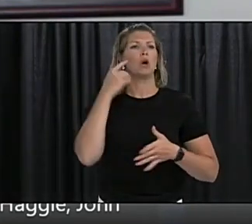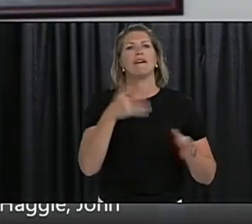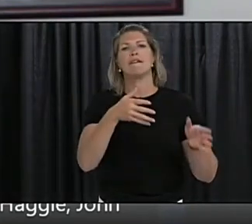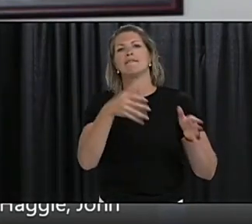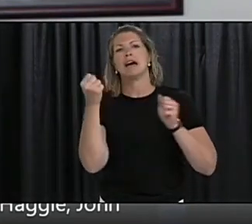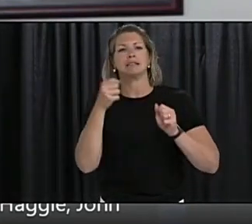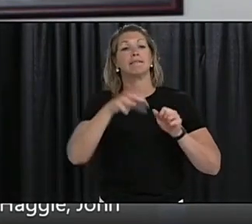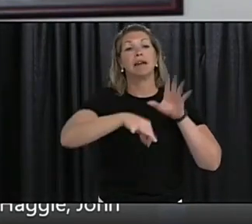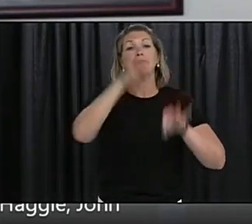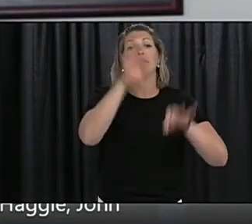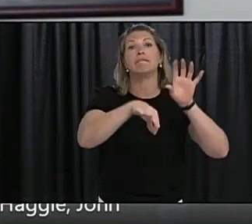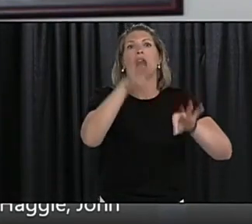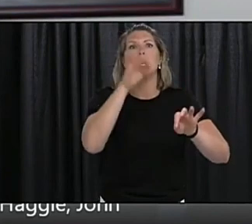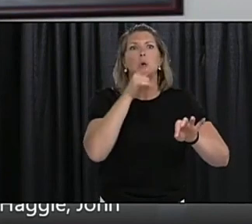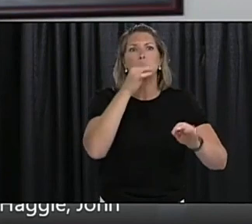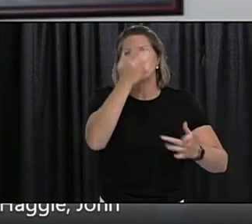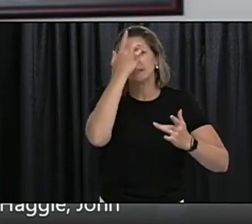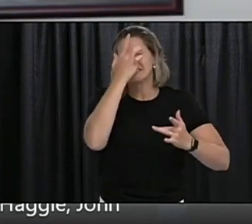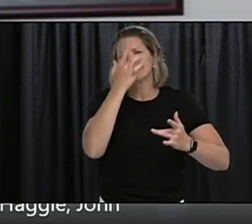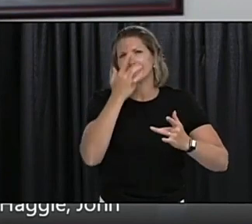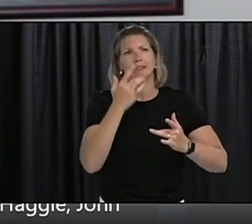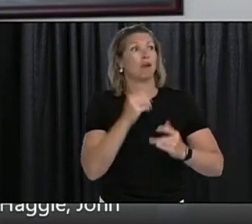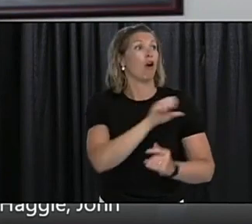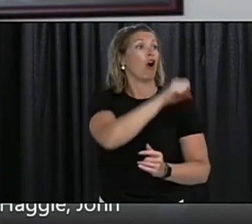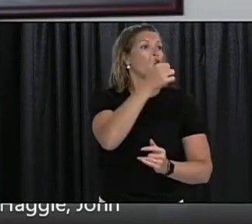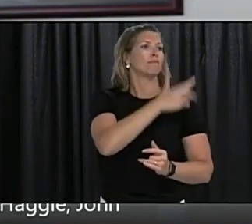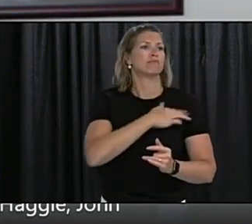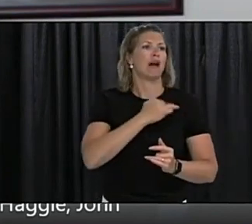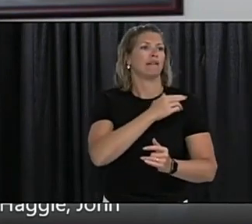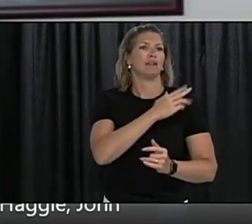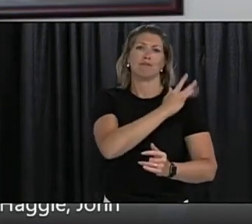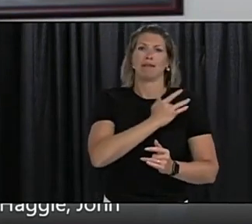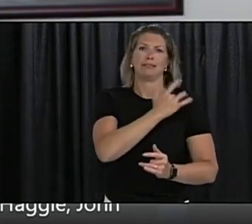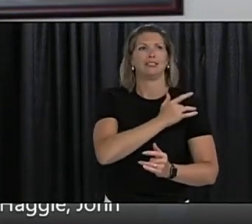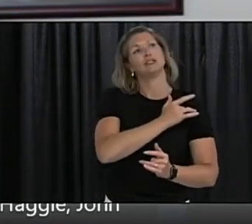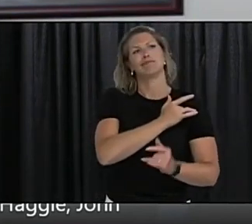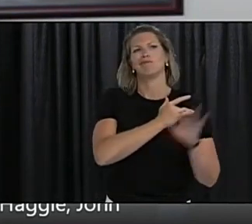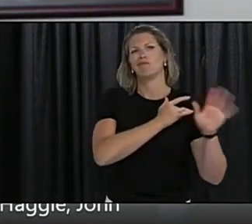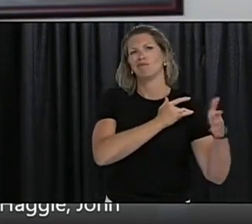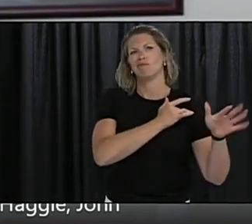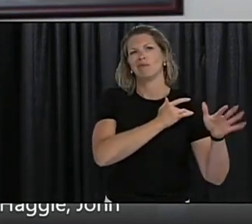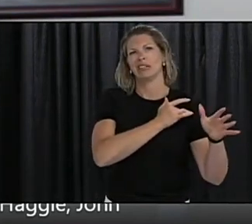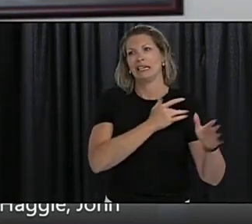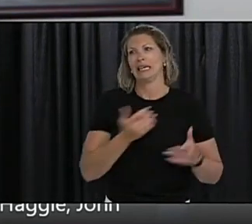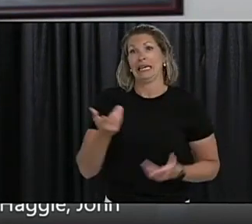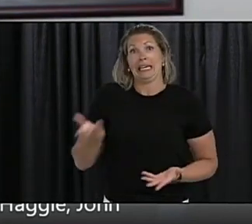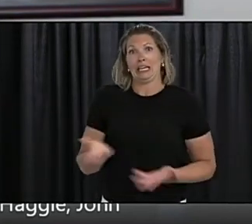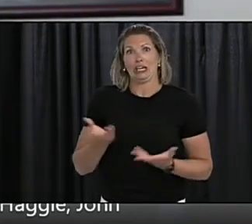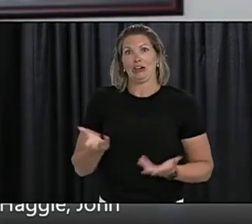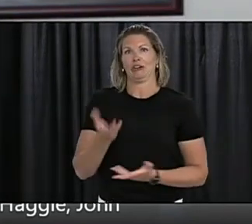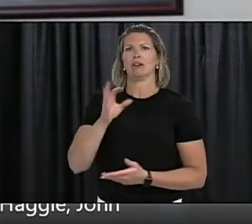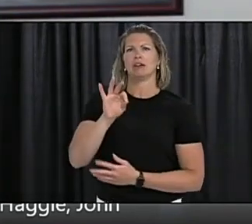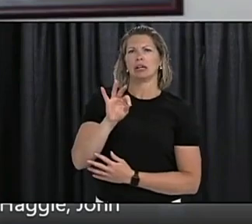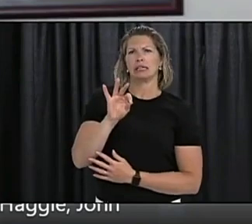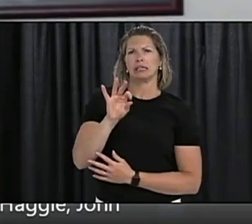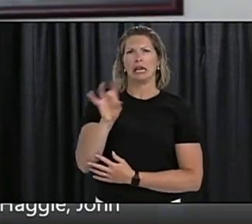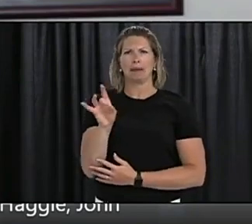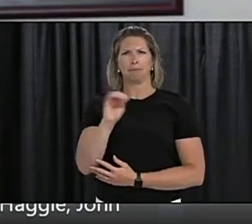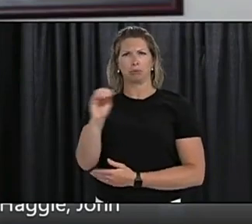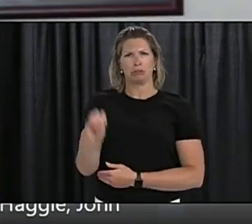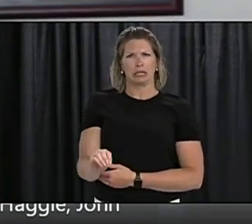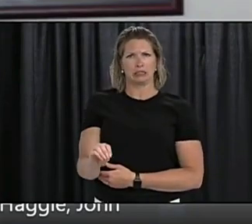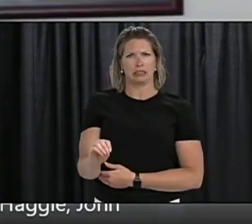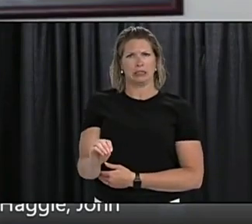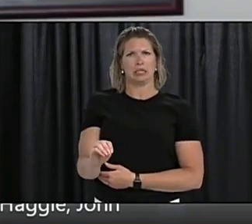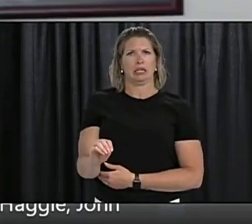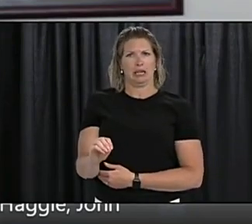identify contacts of identified cases. We hit 90% in 48 hours and that's well ahead of pretty well any other jurisdiction.